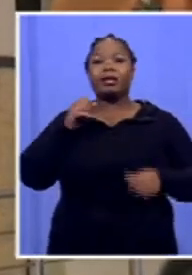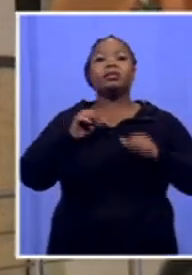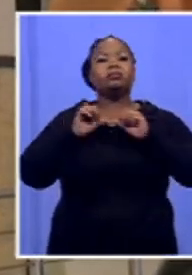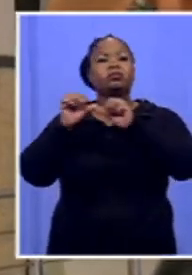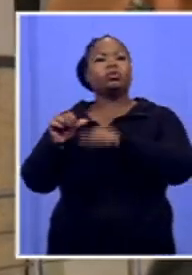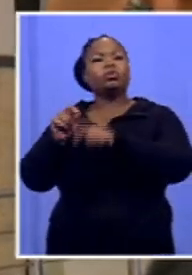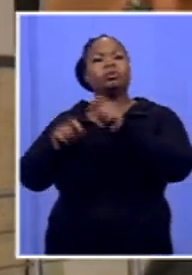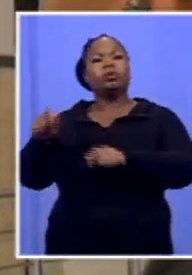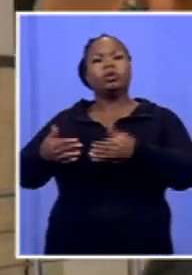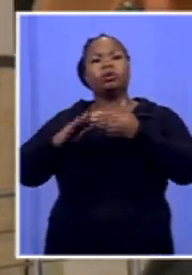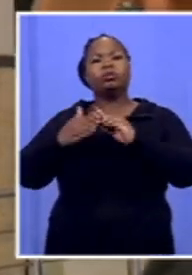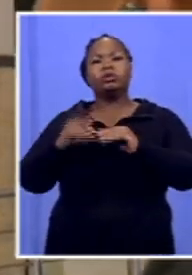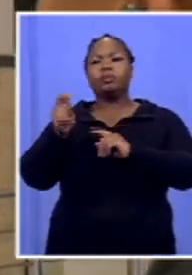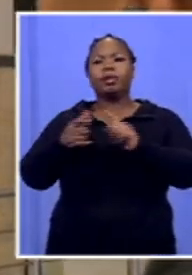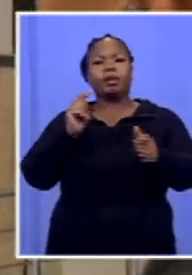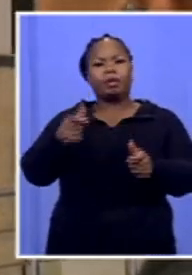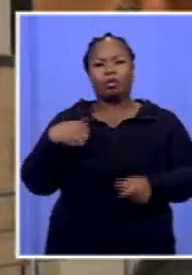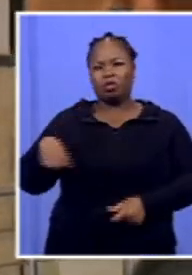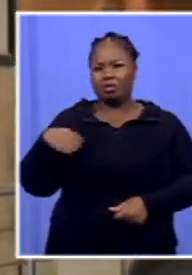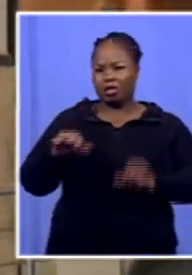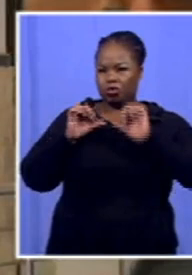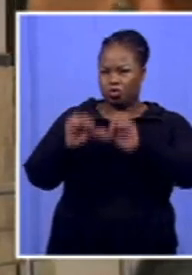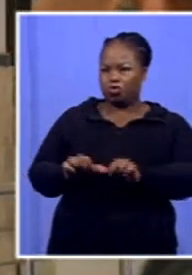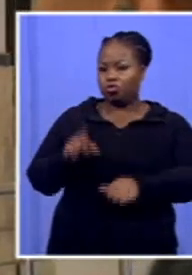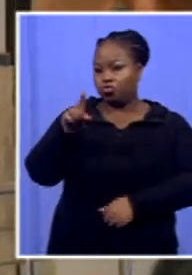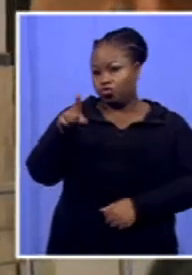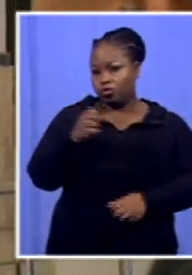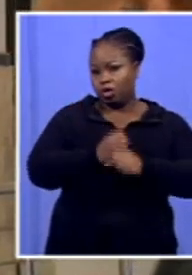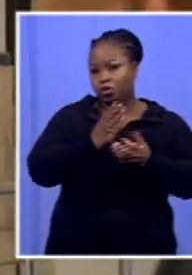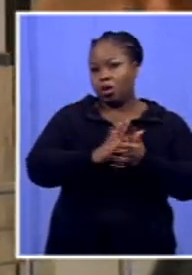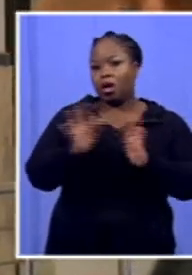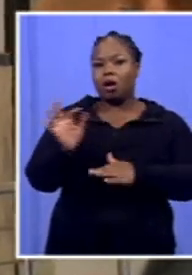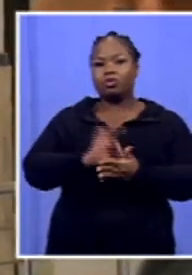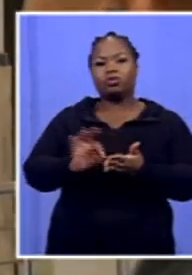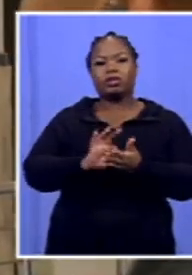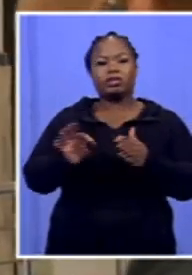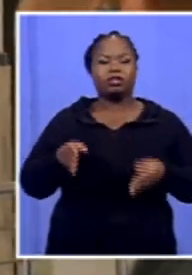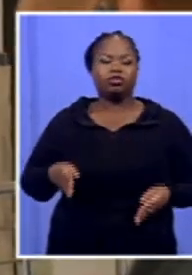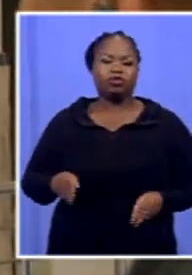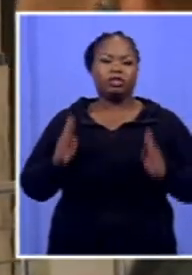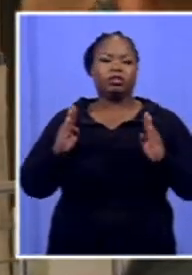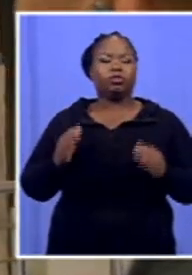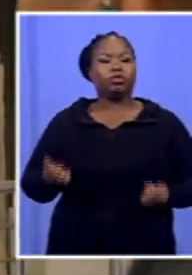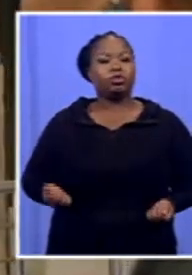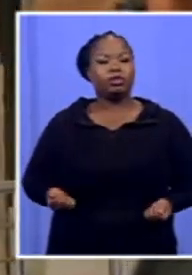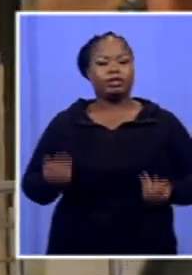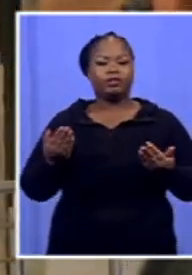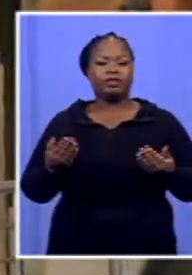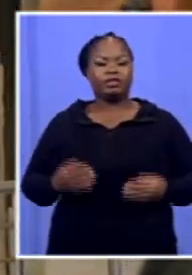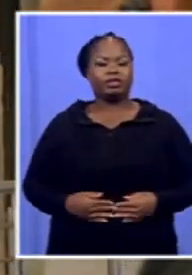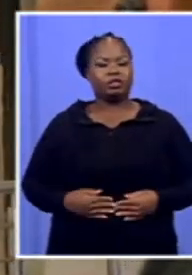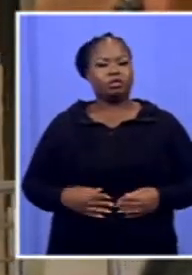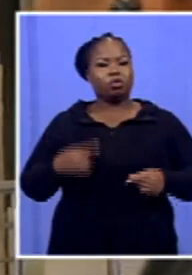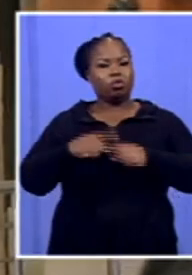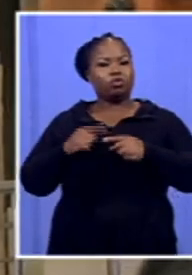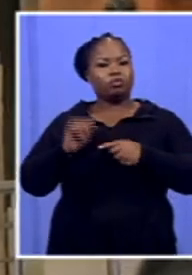the municipality. What are you guys doing to ensure that the streets are clean and also services are rendered to those people who are not getting